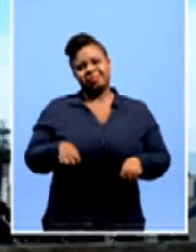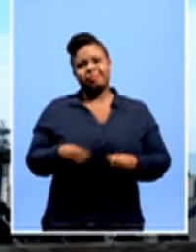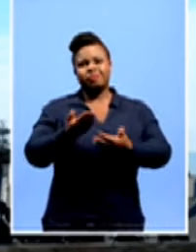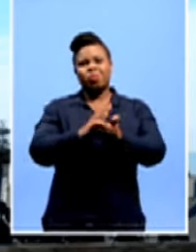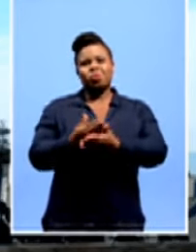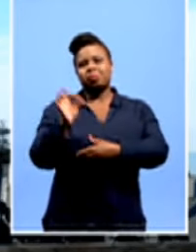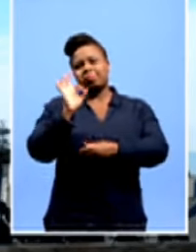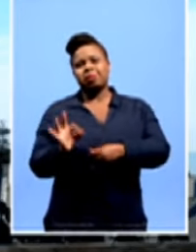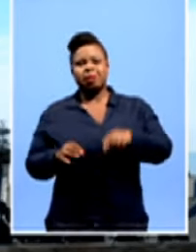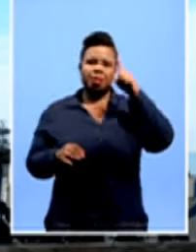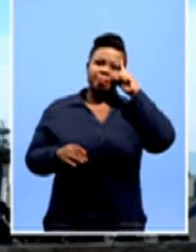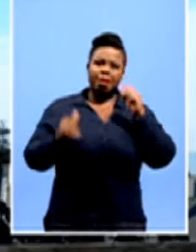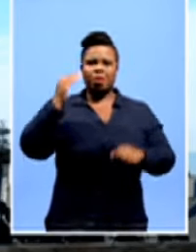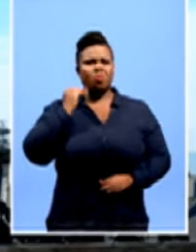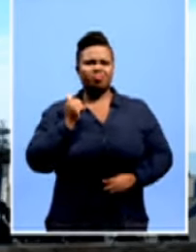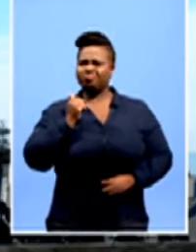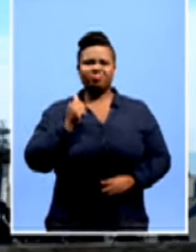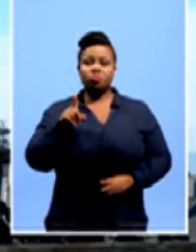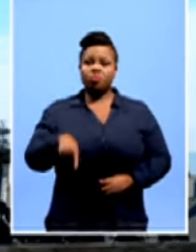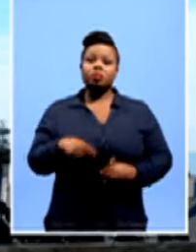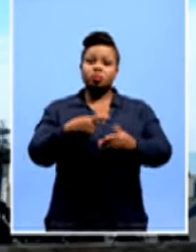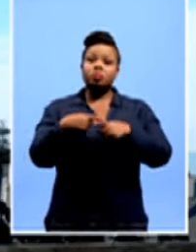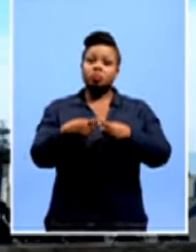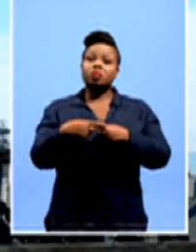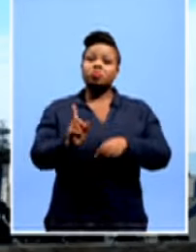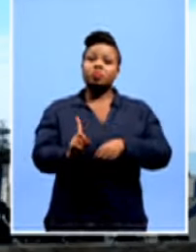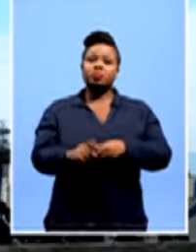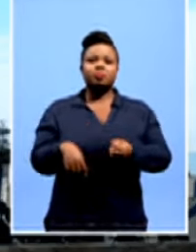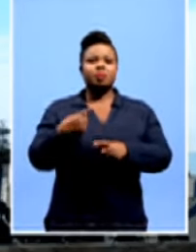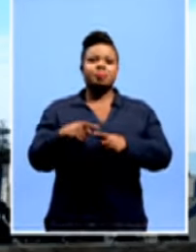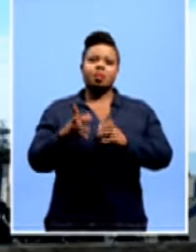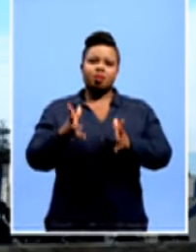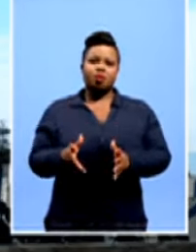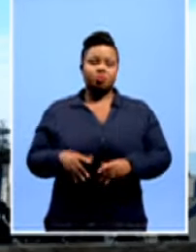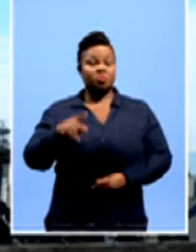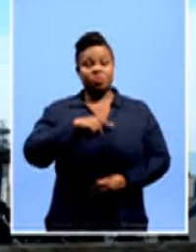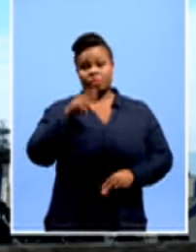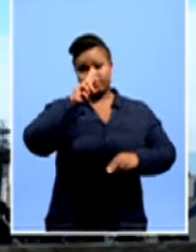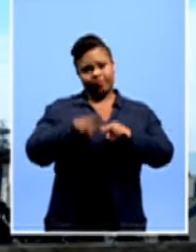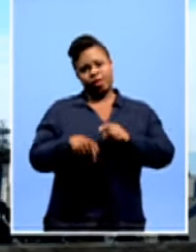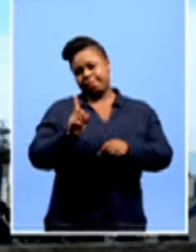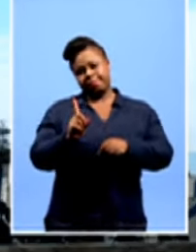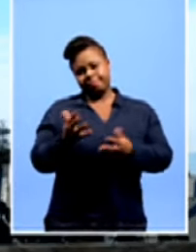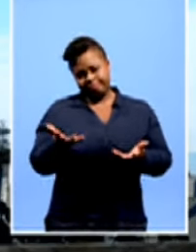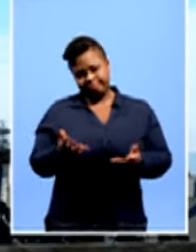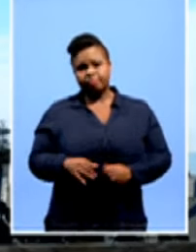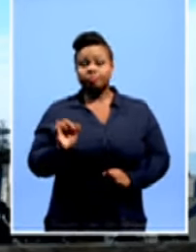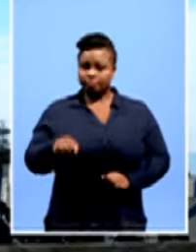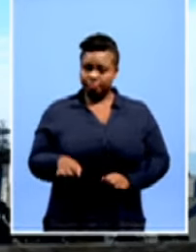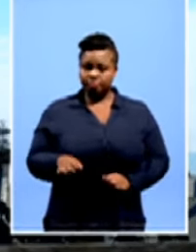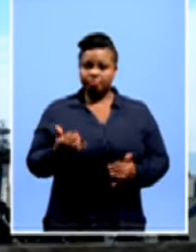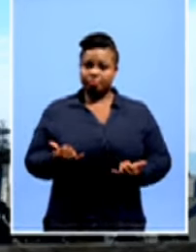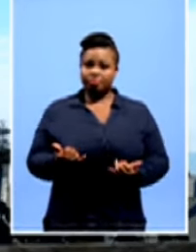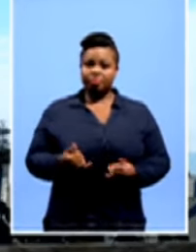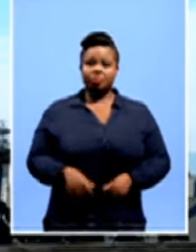still be talking about black and white. We're supposed to be talking about players. And the irony of the whole thing, the irony of the whole thing, is